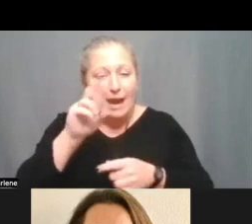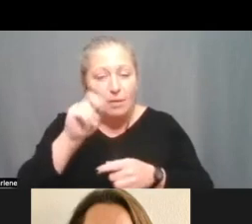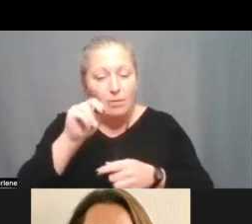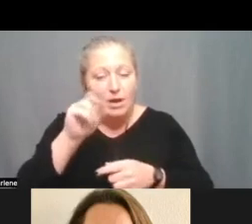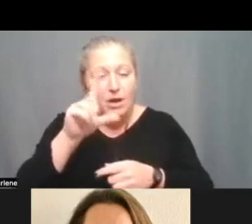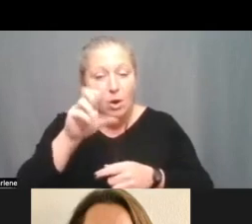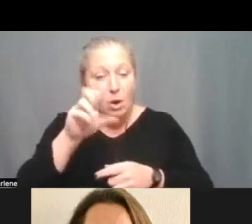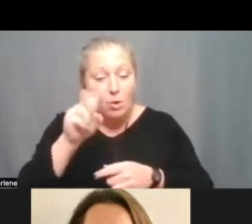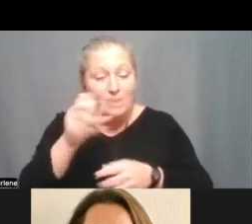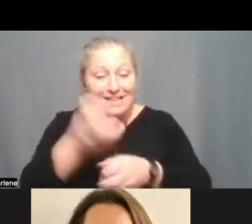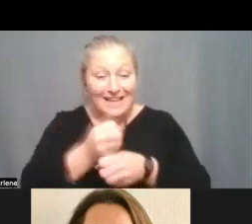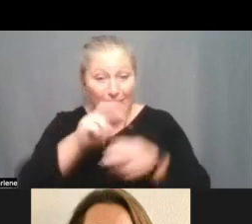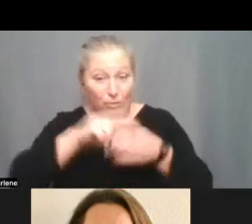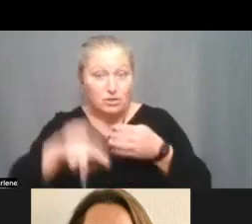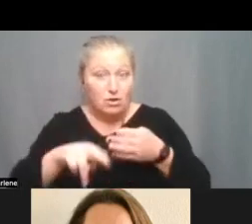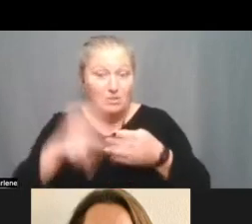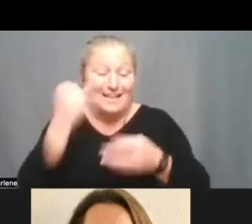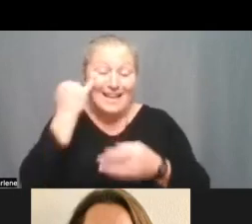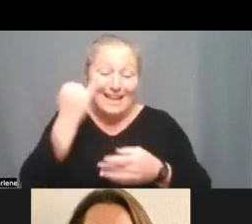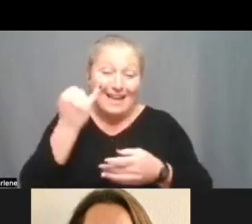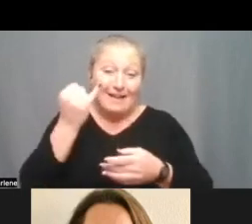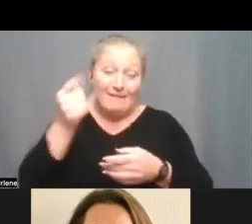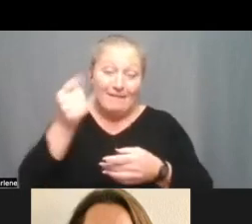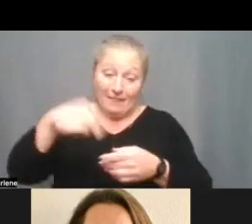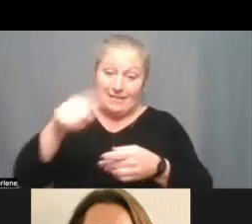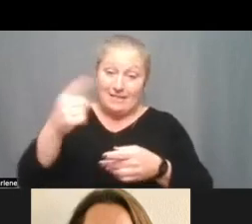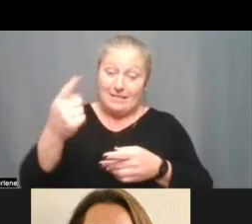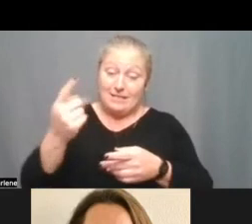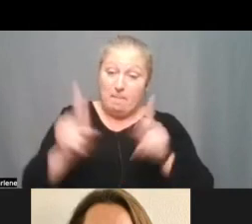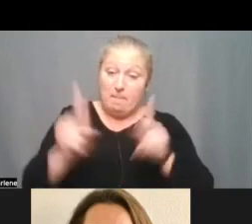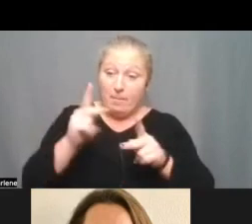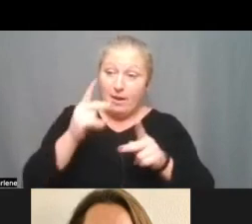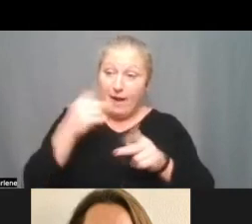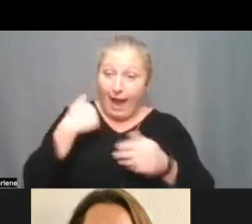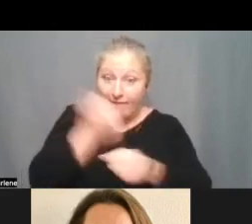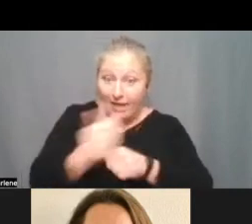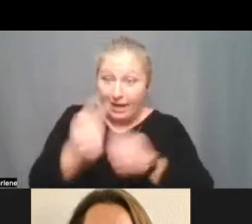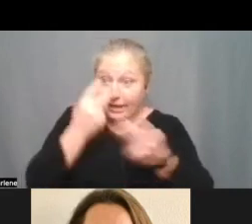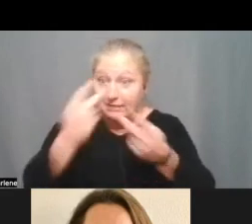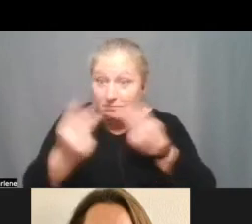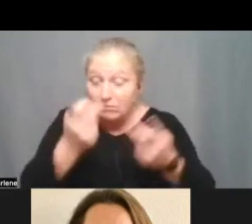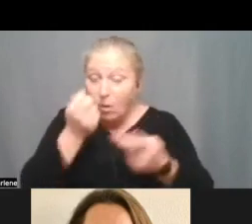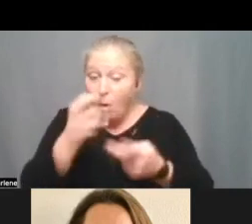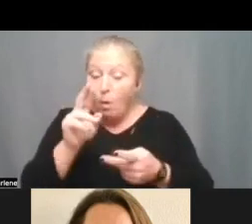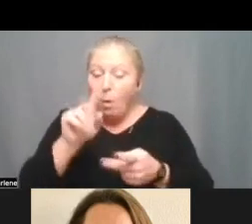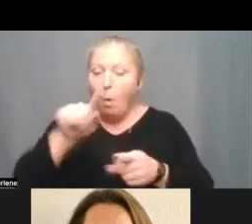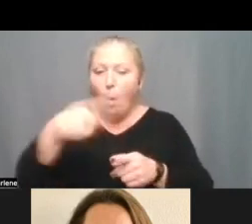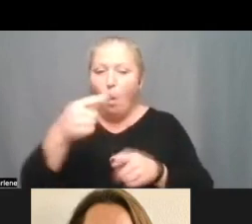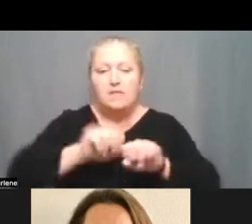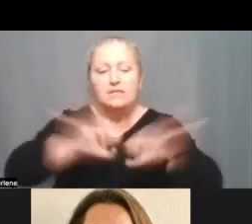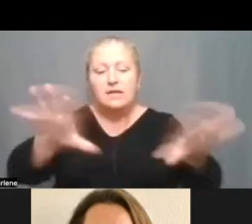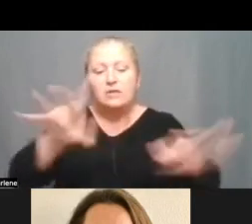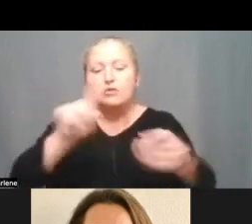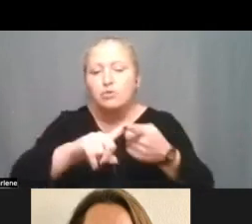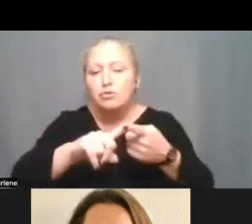if this is something that the public has any visibility into or is this something that just gets distributed to uh